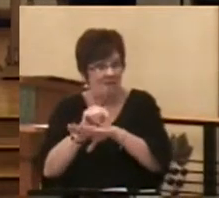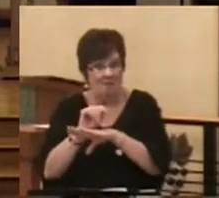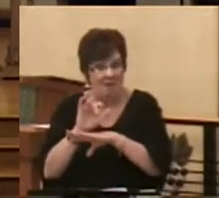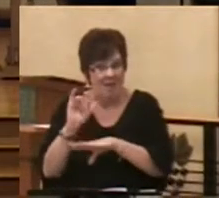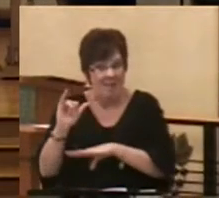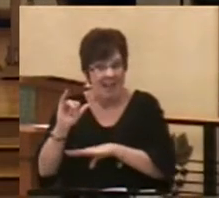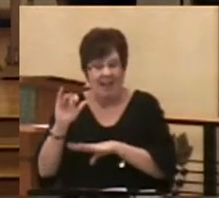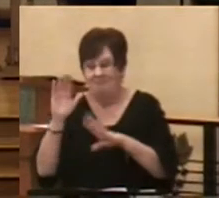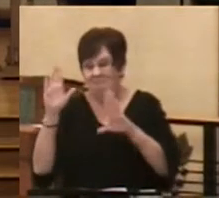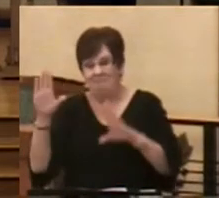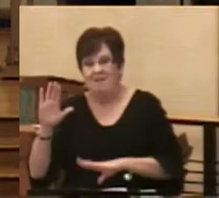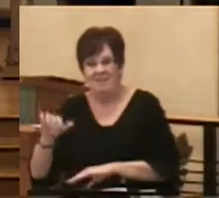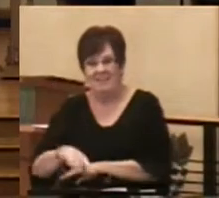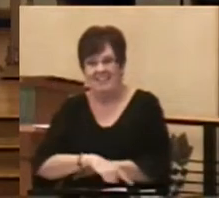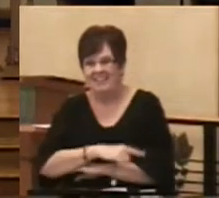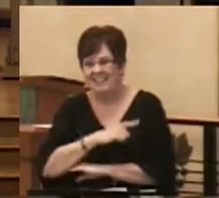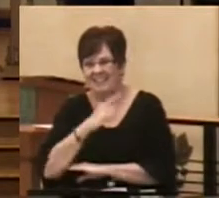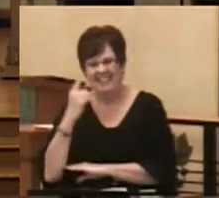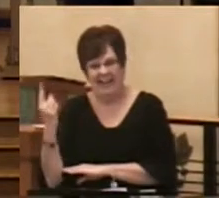that marvelous day?